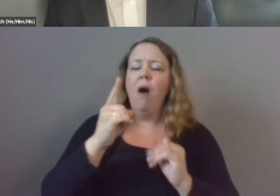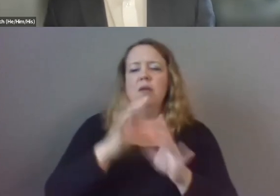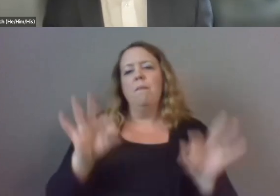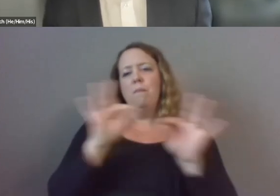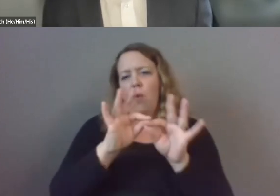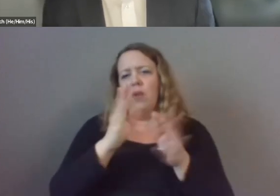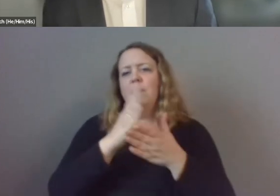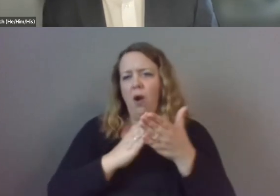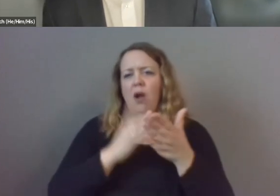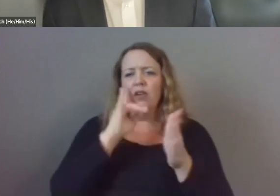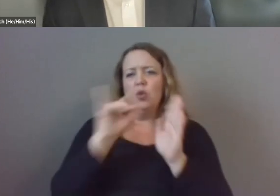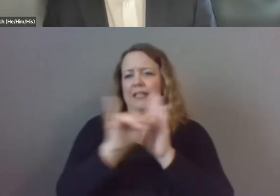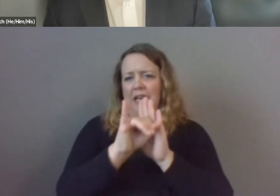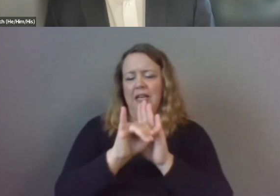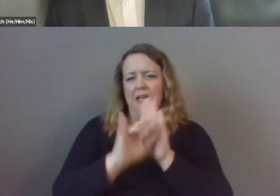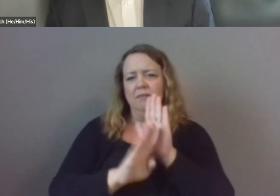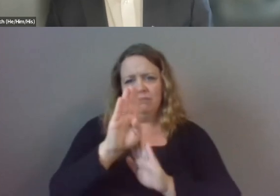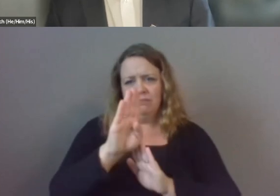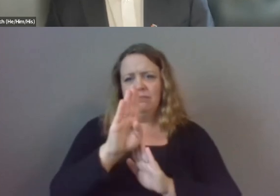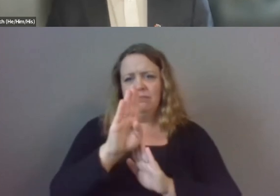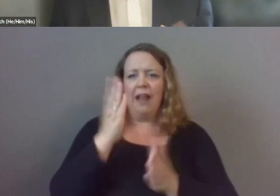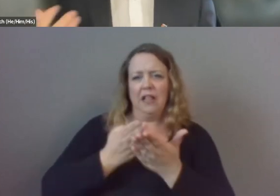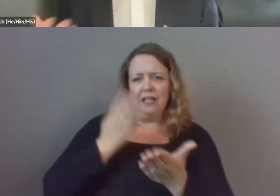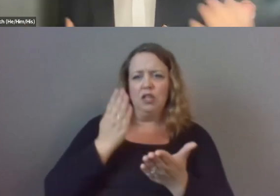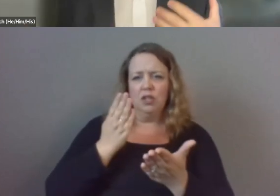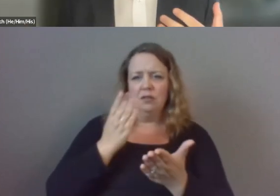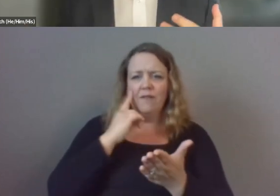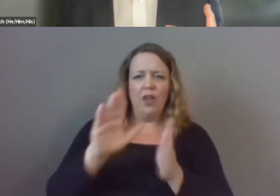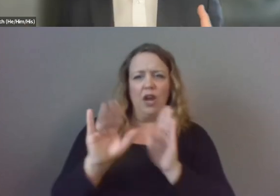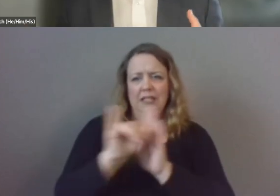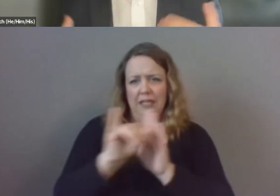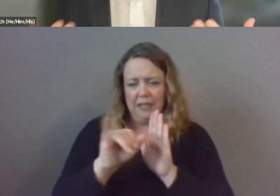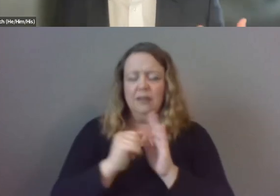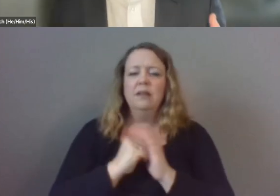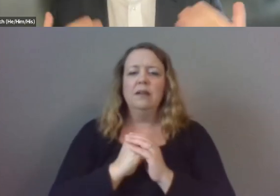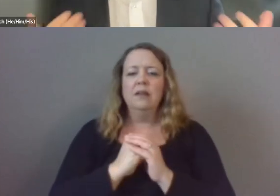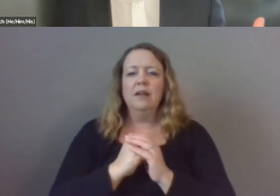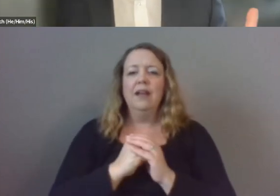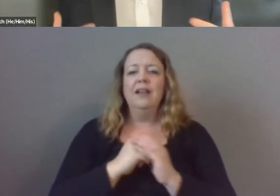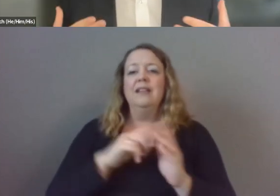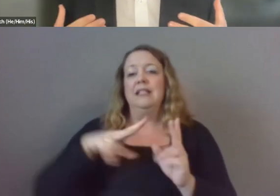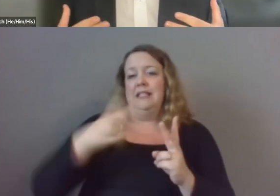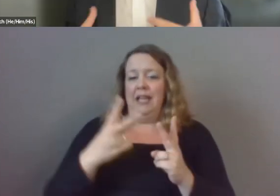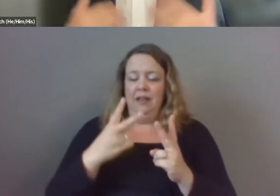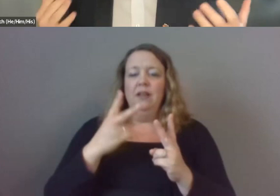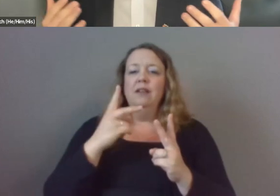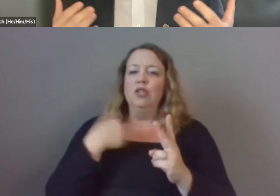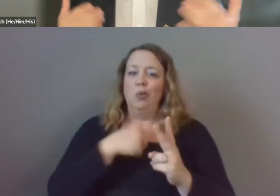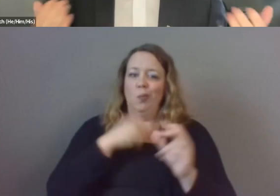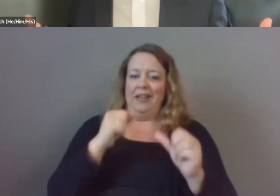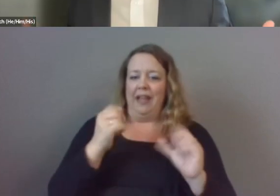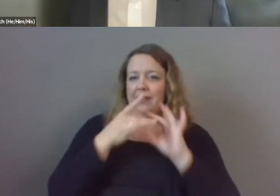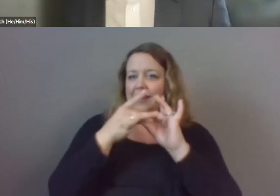identity formation and validation and so the second facet of that is the opportunity to connect with somebody